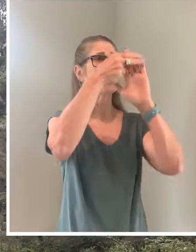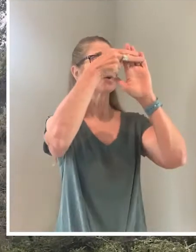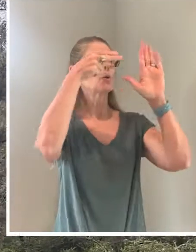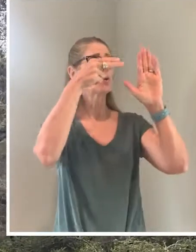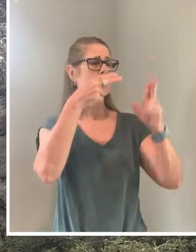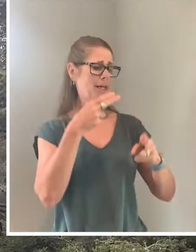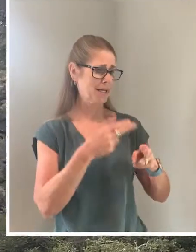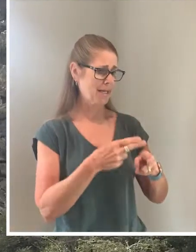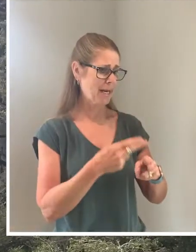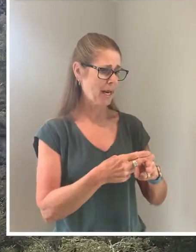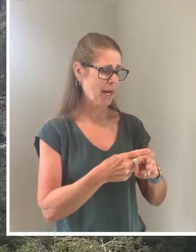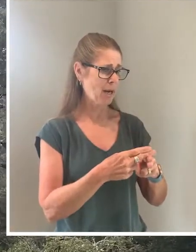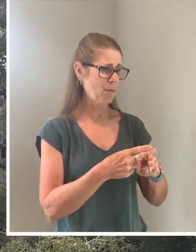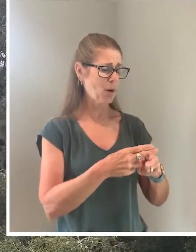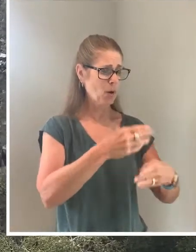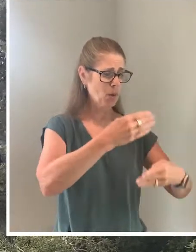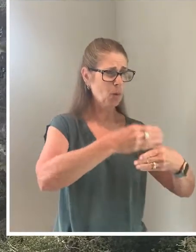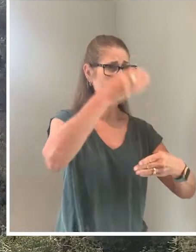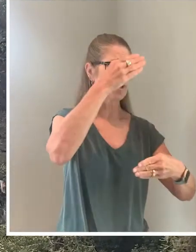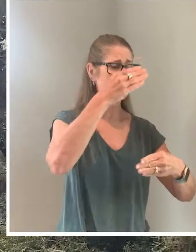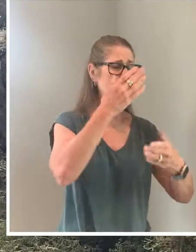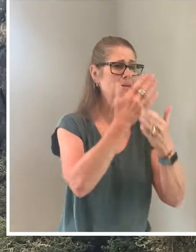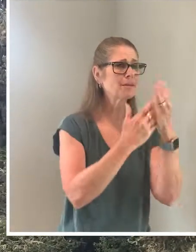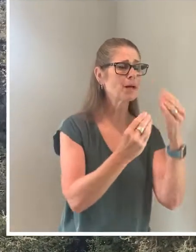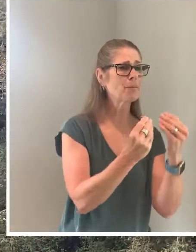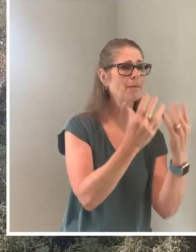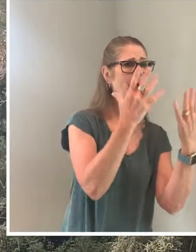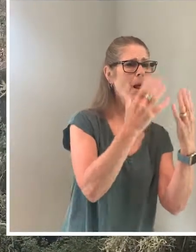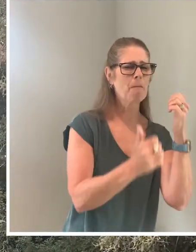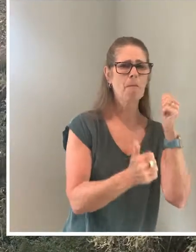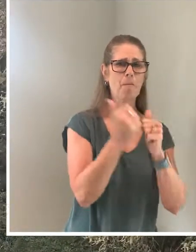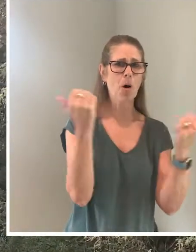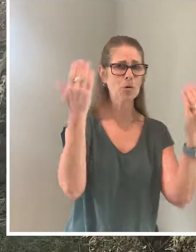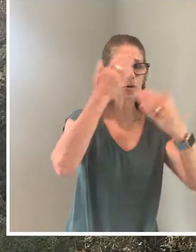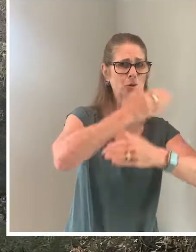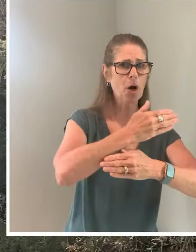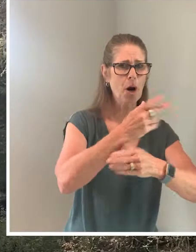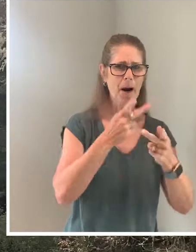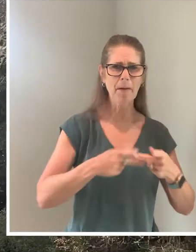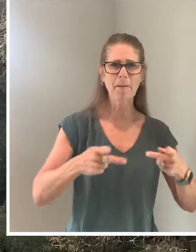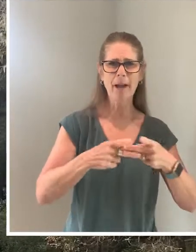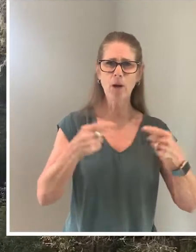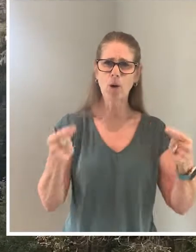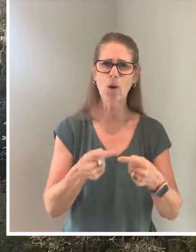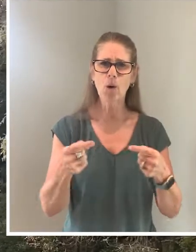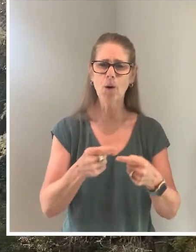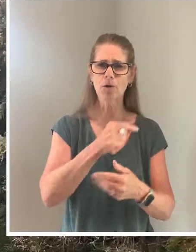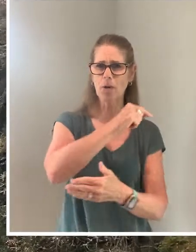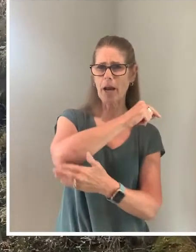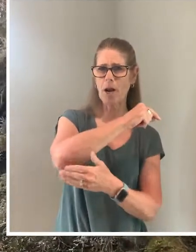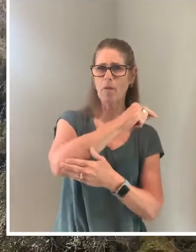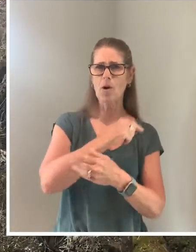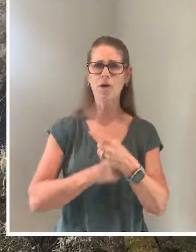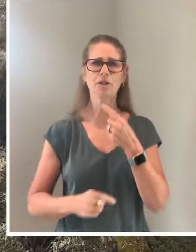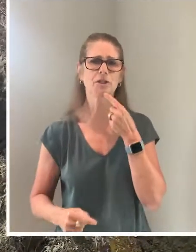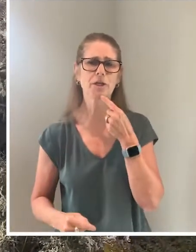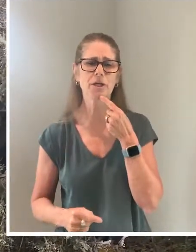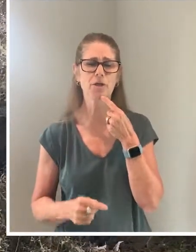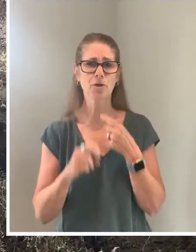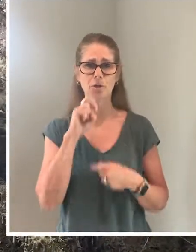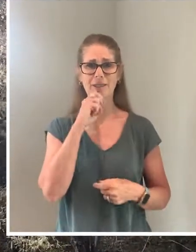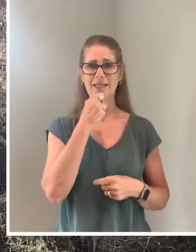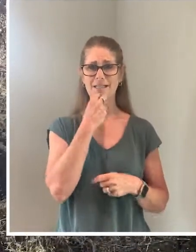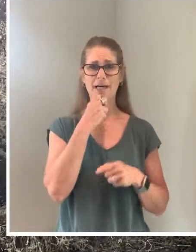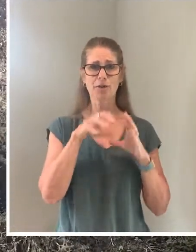are lighted, but mostly they're dark. A place you could sprain both your elbow and chin. Do you dare to stay out? Do you dare to go in?